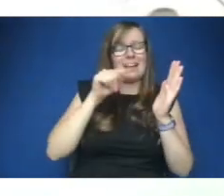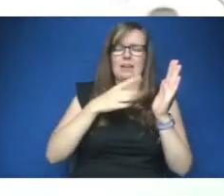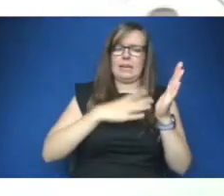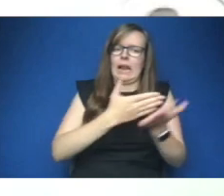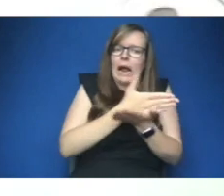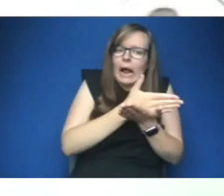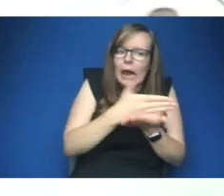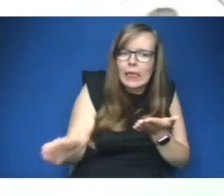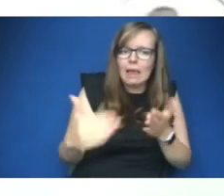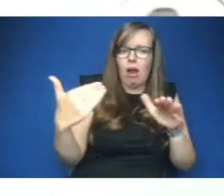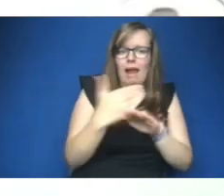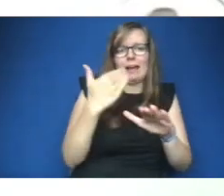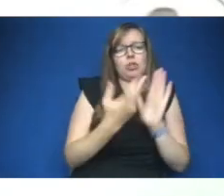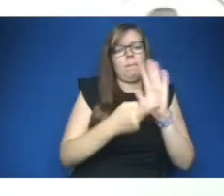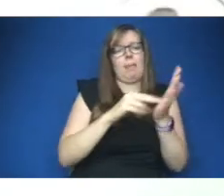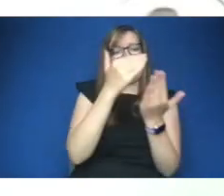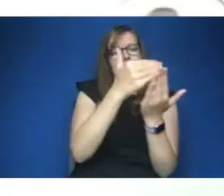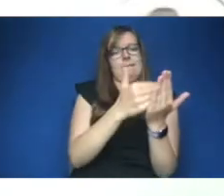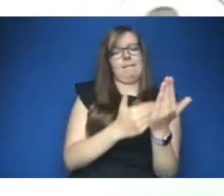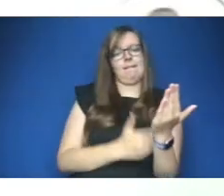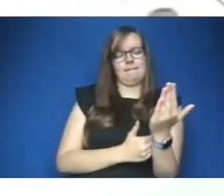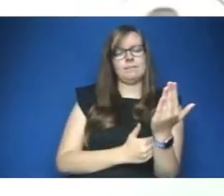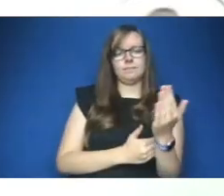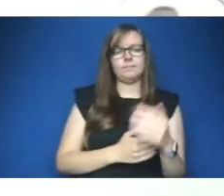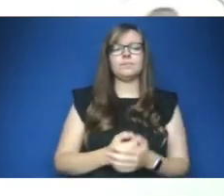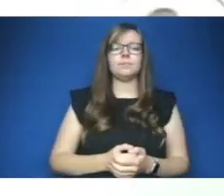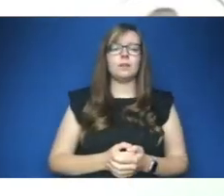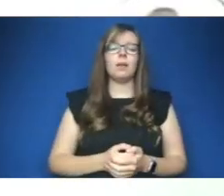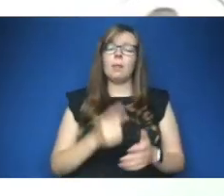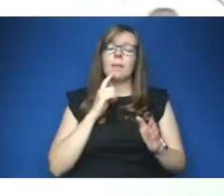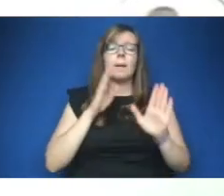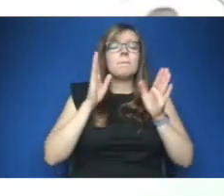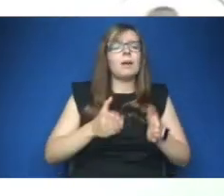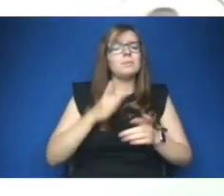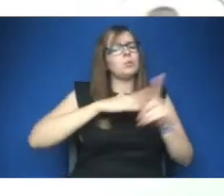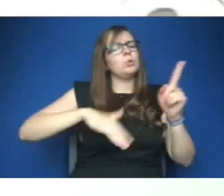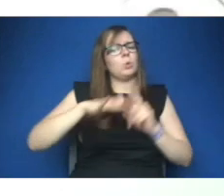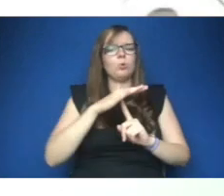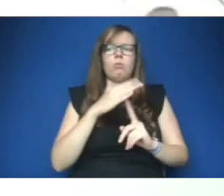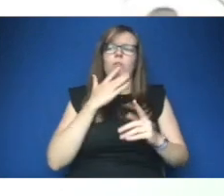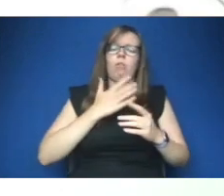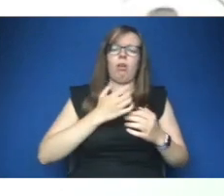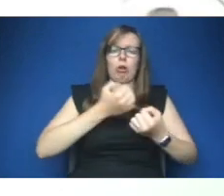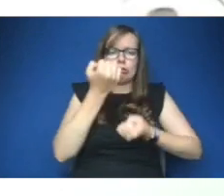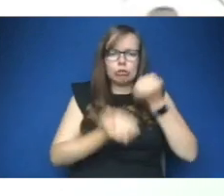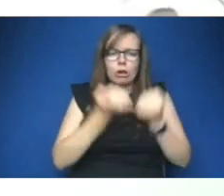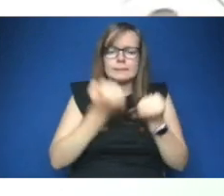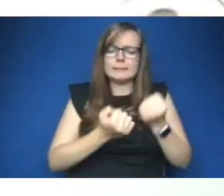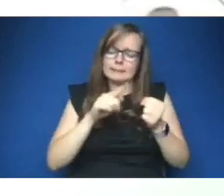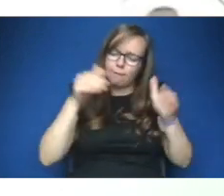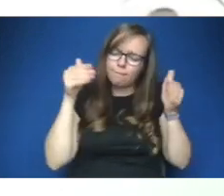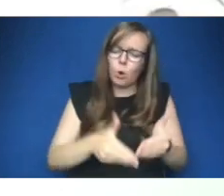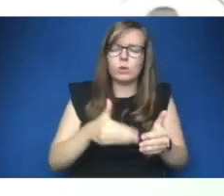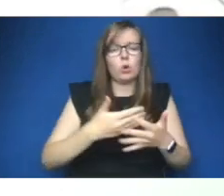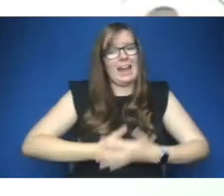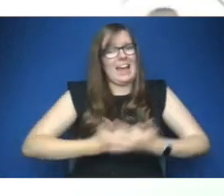plan and finally there must be social and climate justice at the heart of scottish government's recovery plan ensuring that the